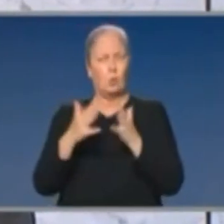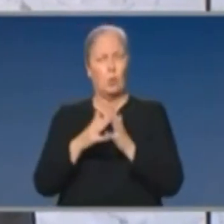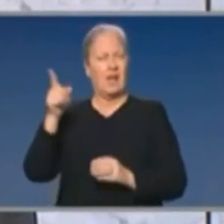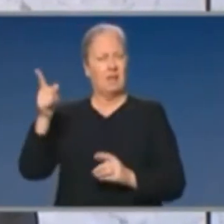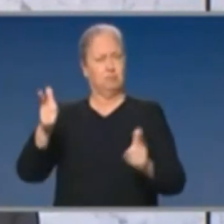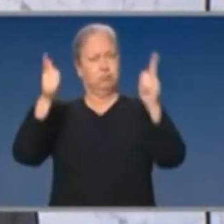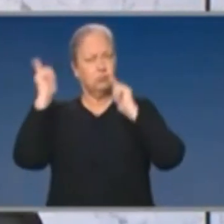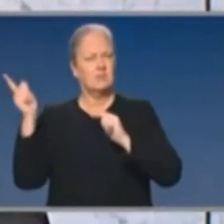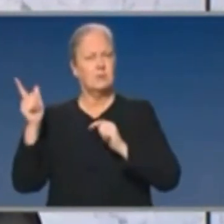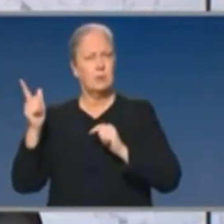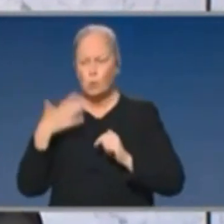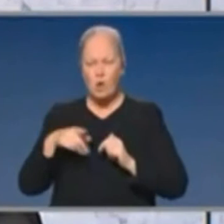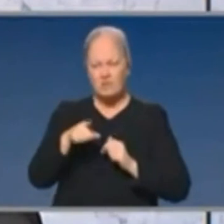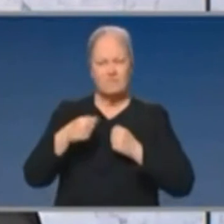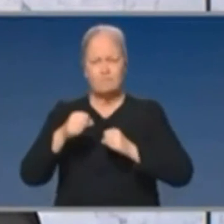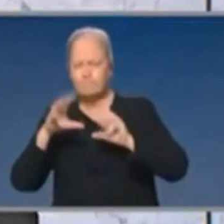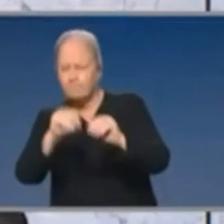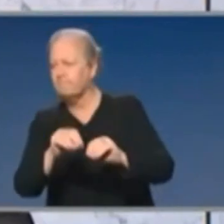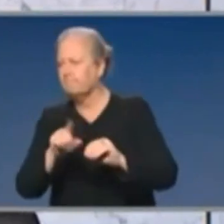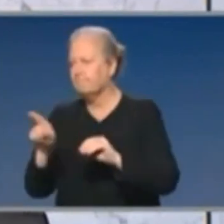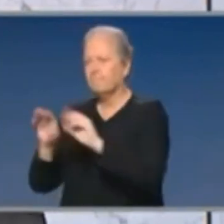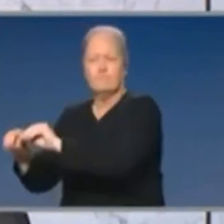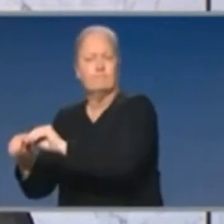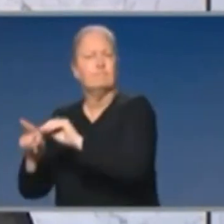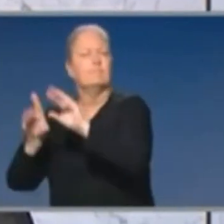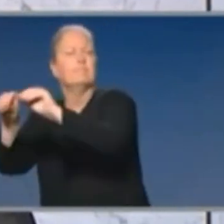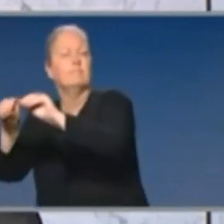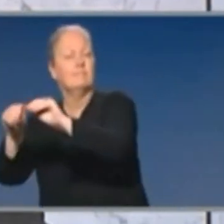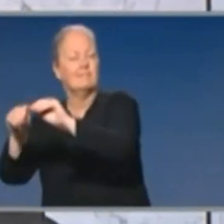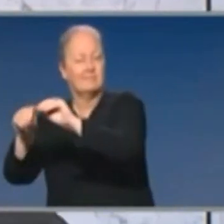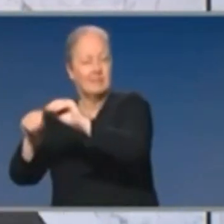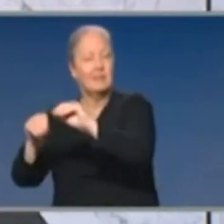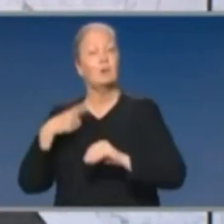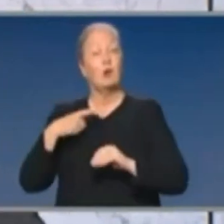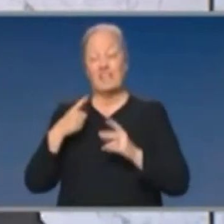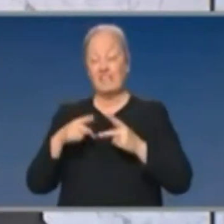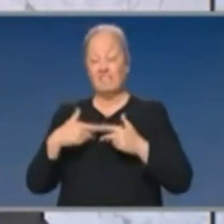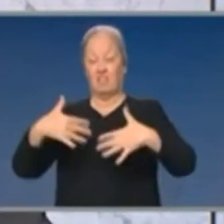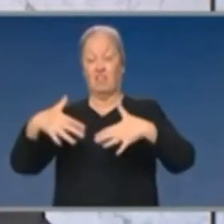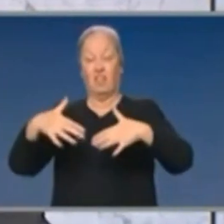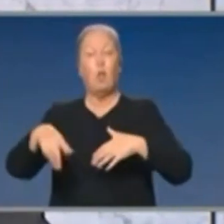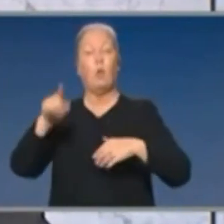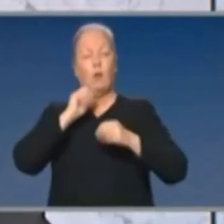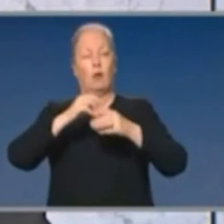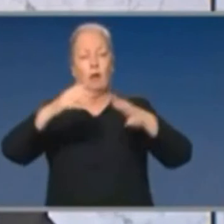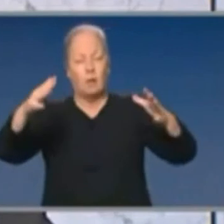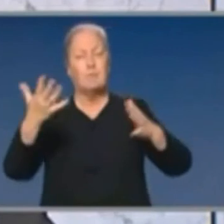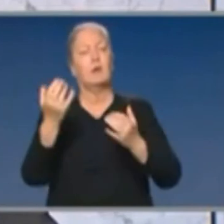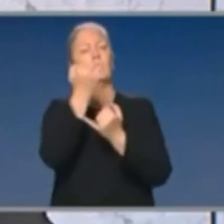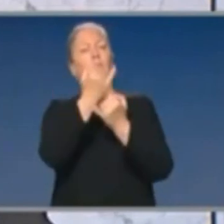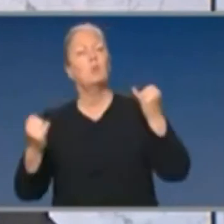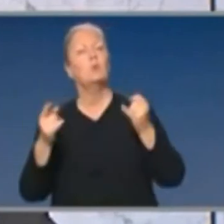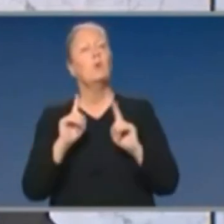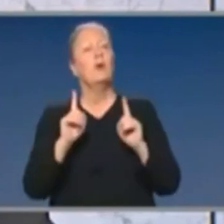New South Wales Premier, I can assure you, because she understands that with those comes further restrictions, which impedes the economy and